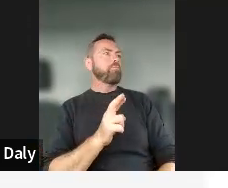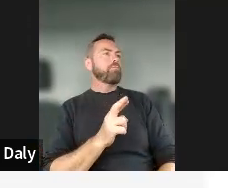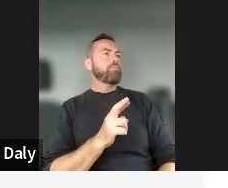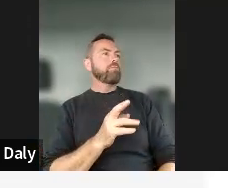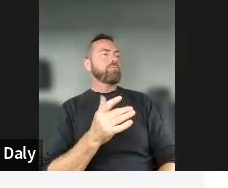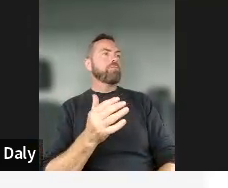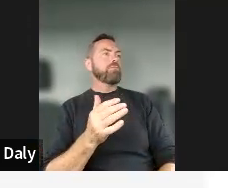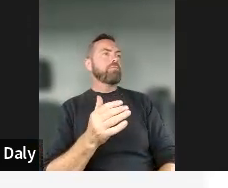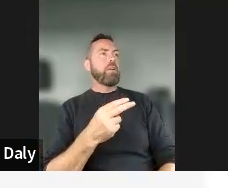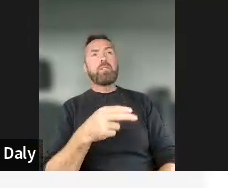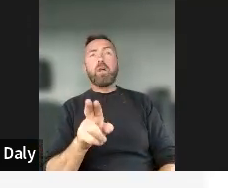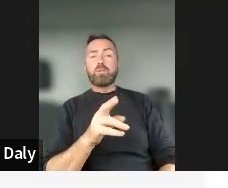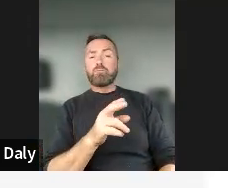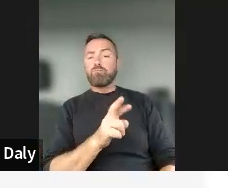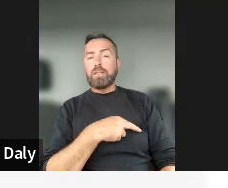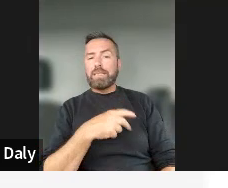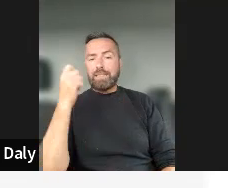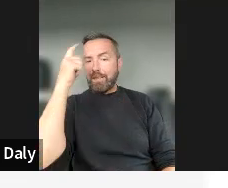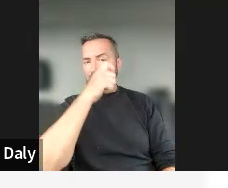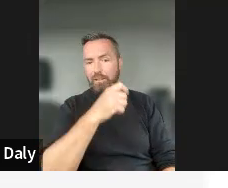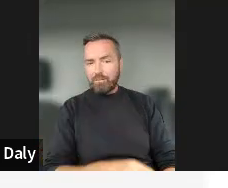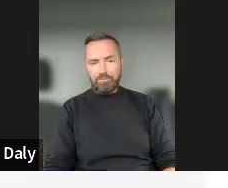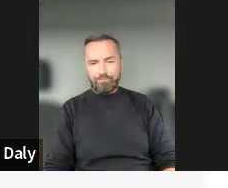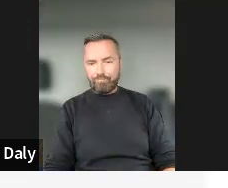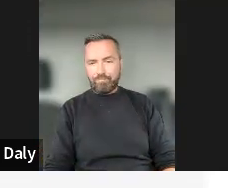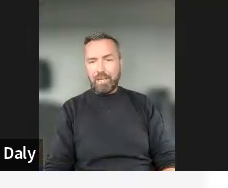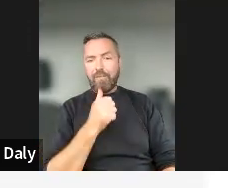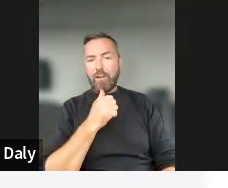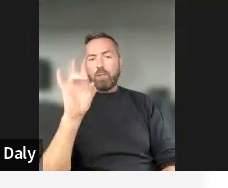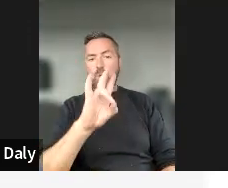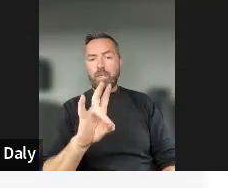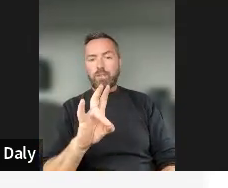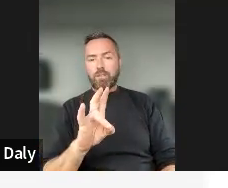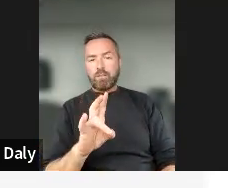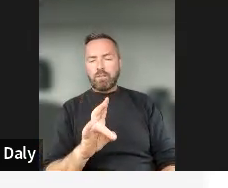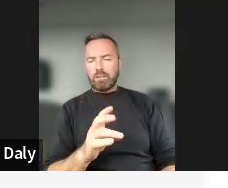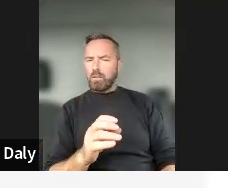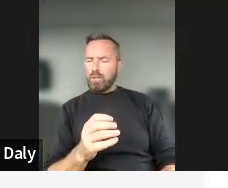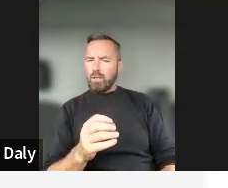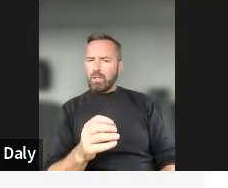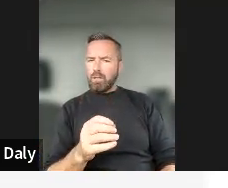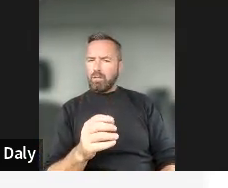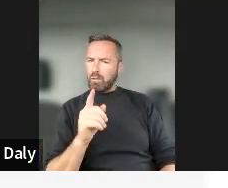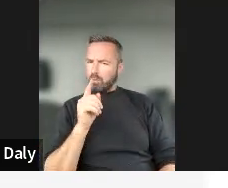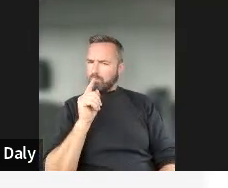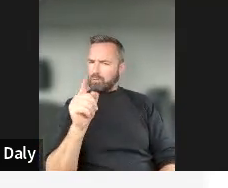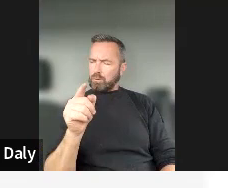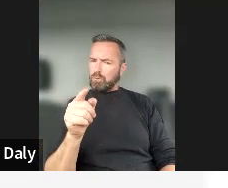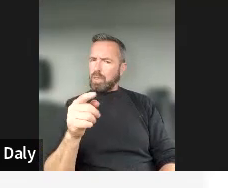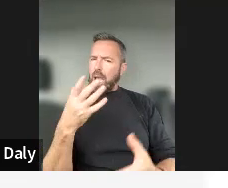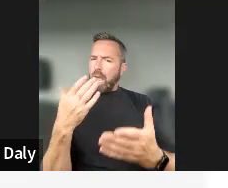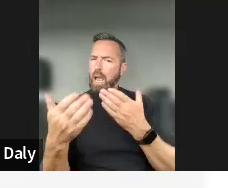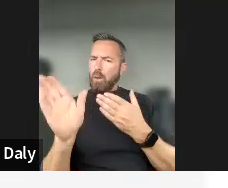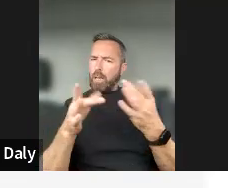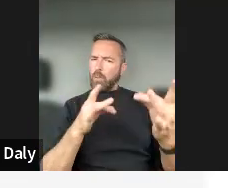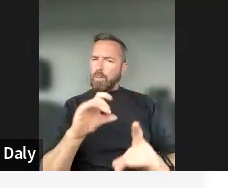not so difficult. Um, so the first one is according to you, how can we ensure that artificial